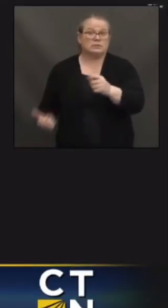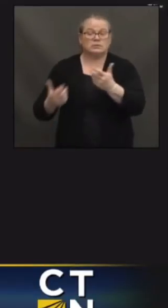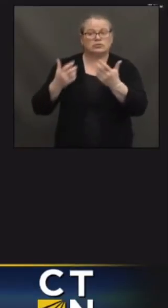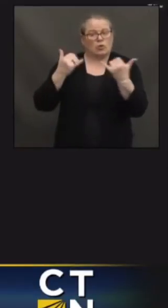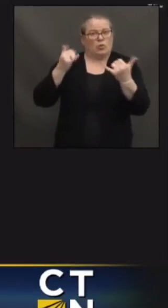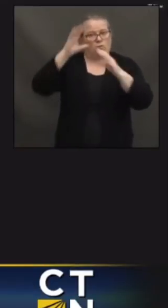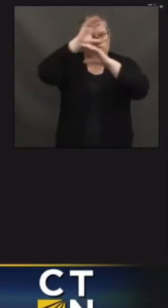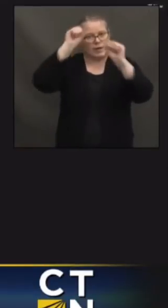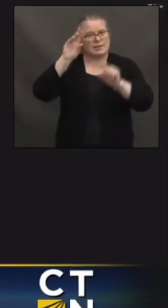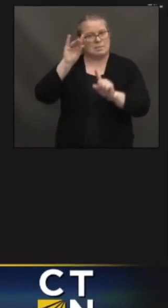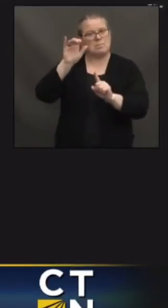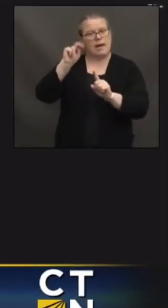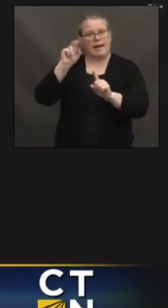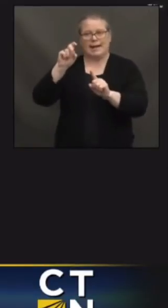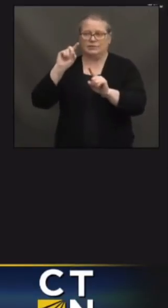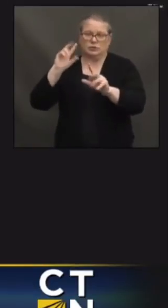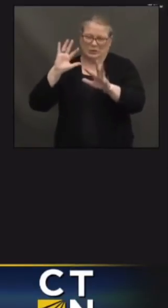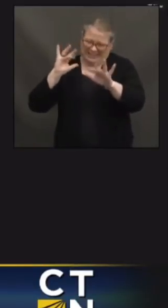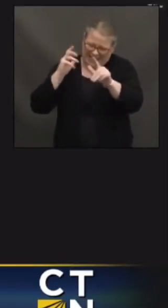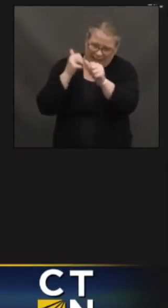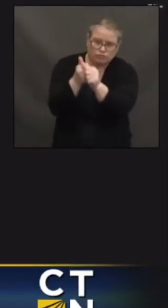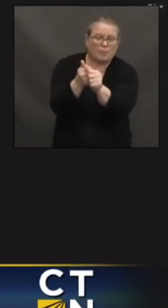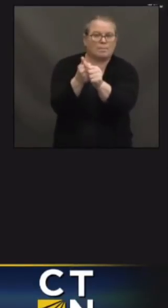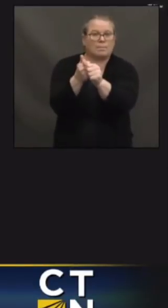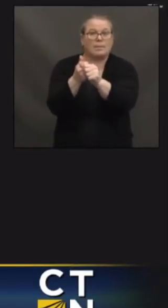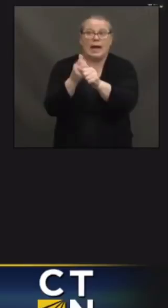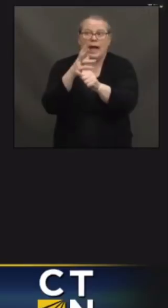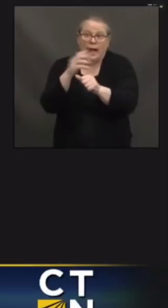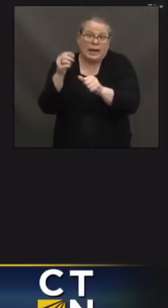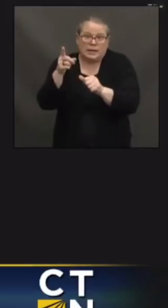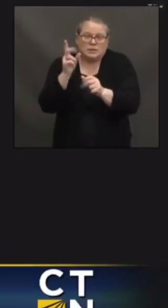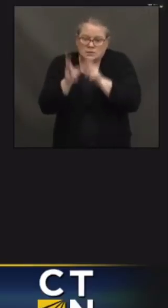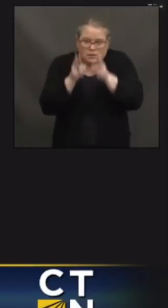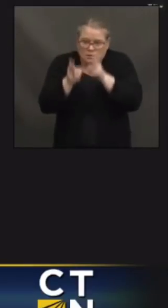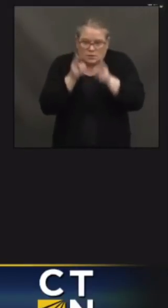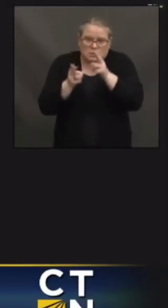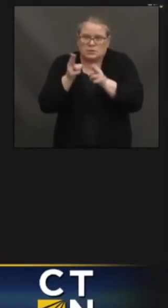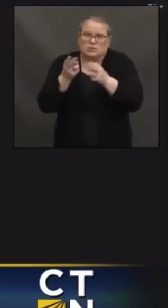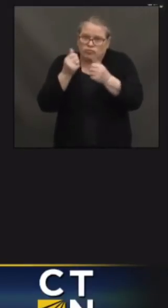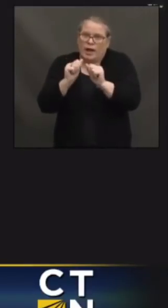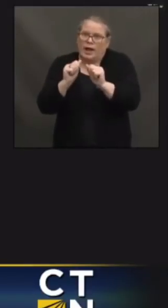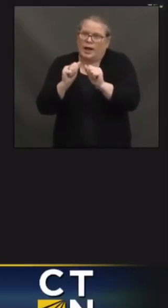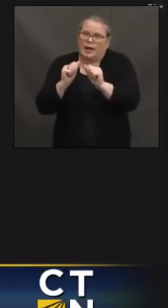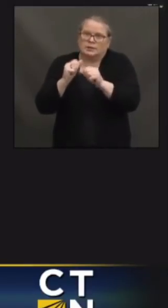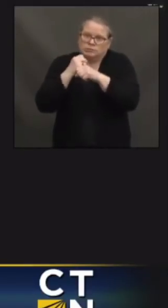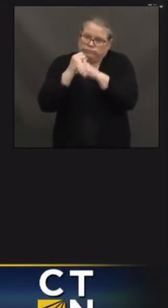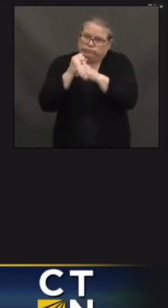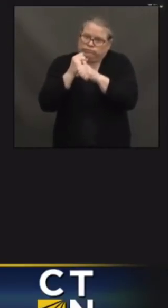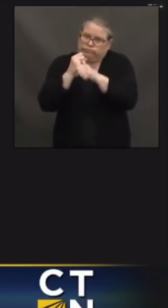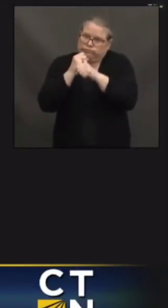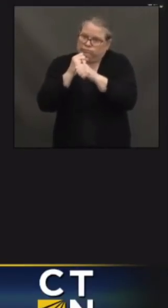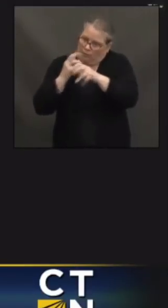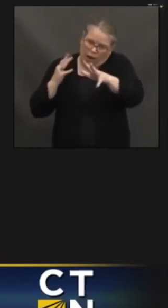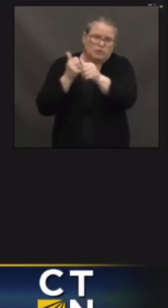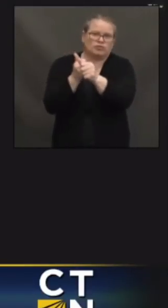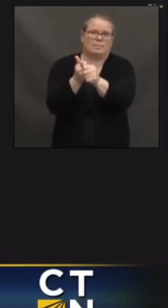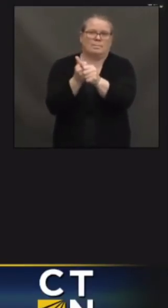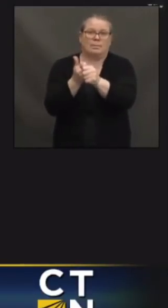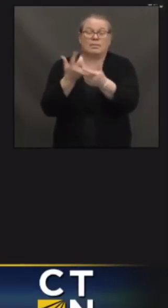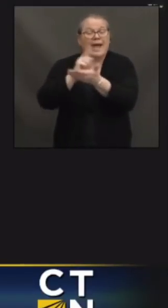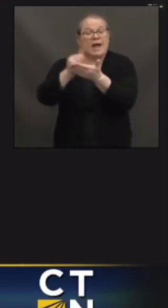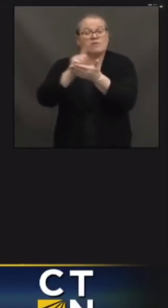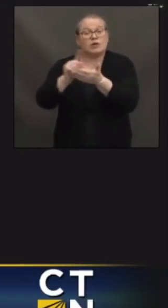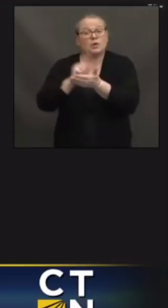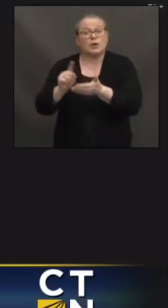he's playing catch-up extraordinarily quickly. We have seen every week an increase in